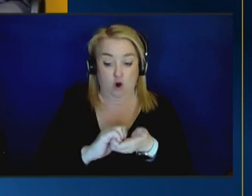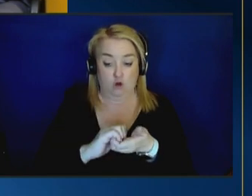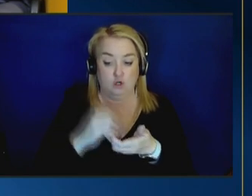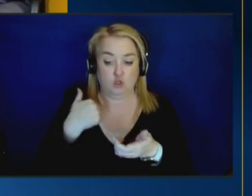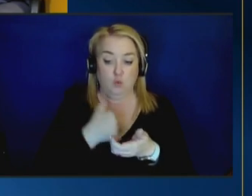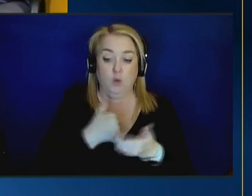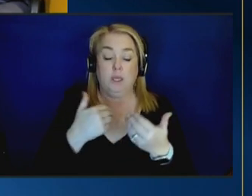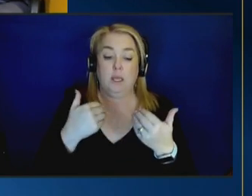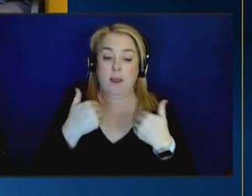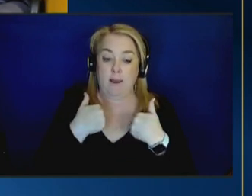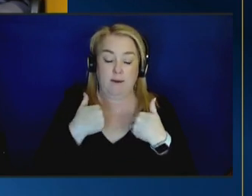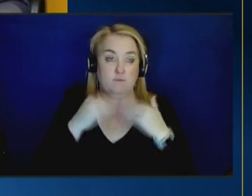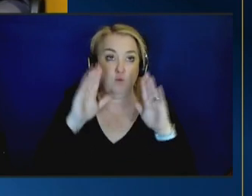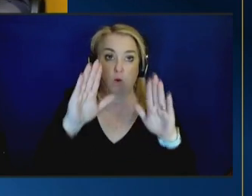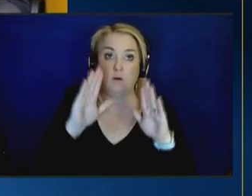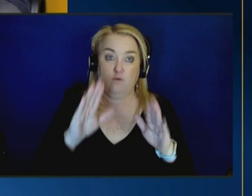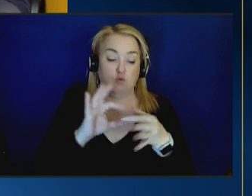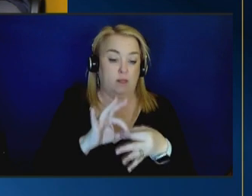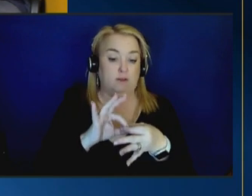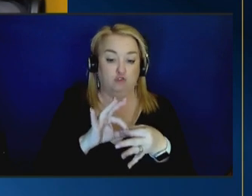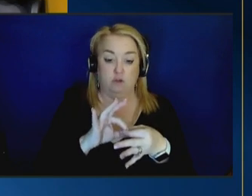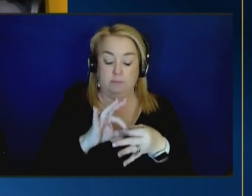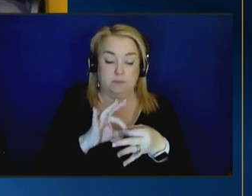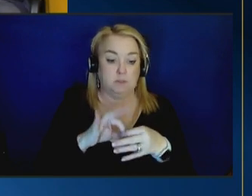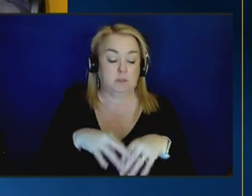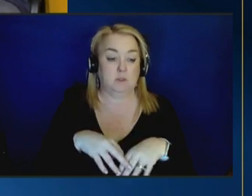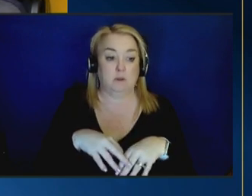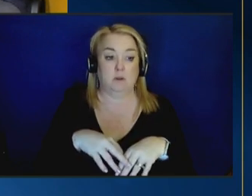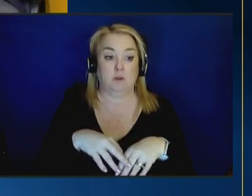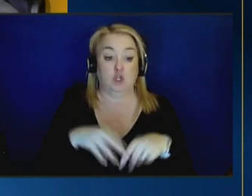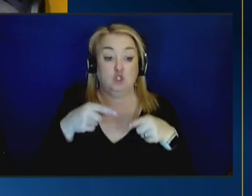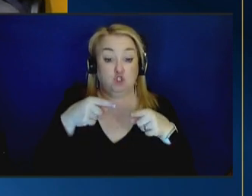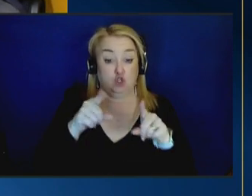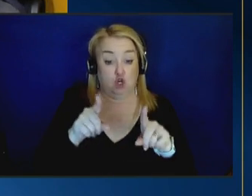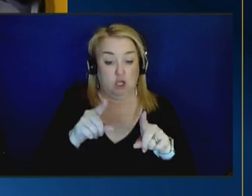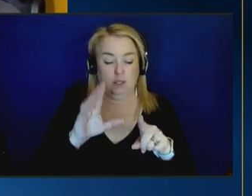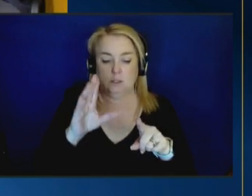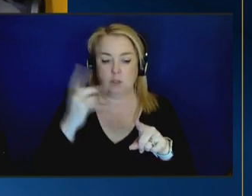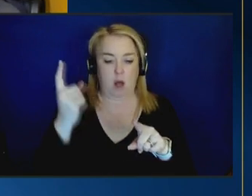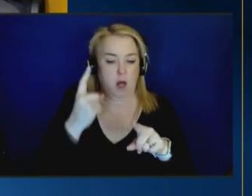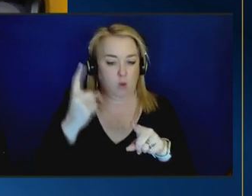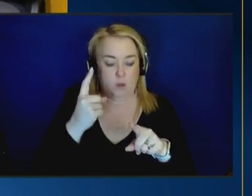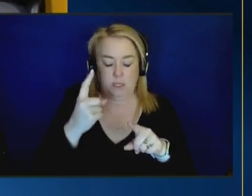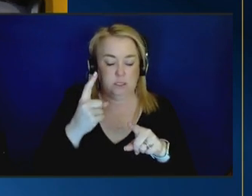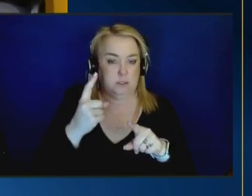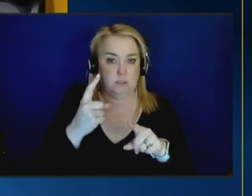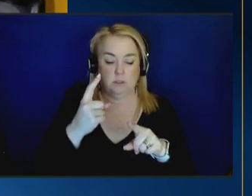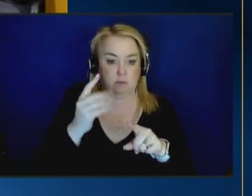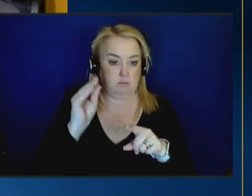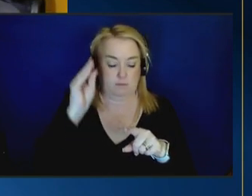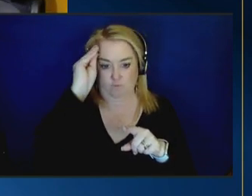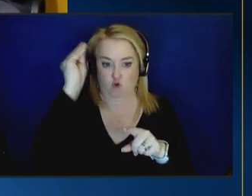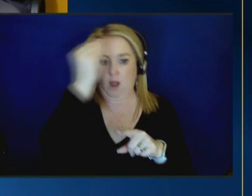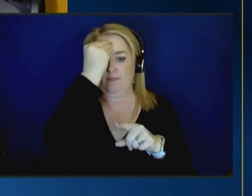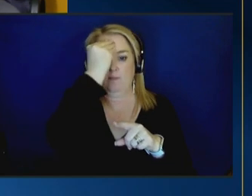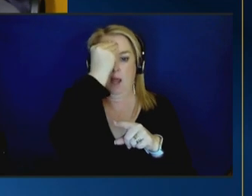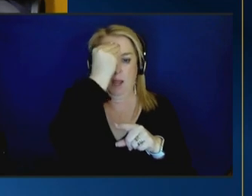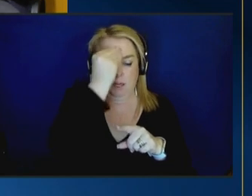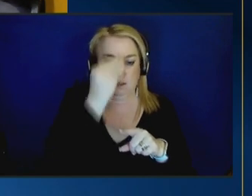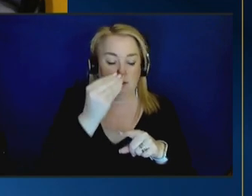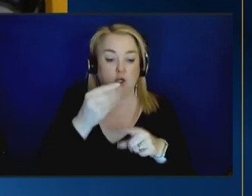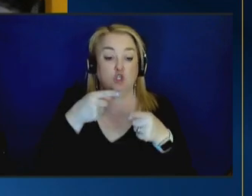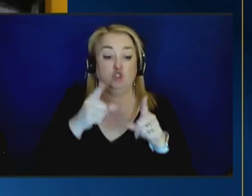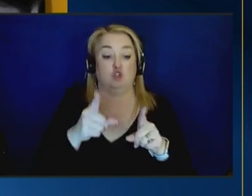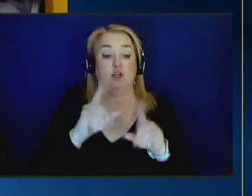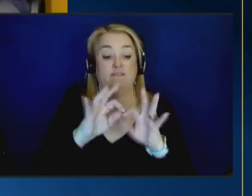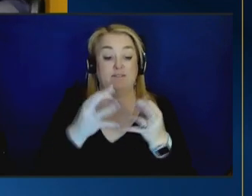those relationships there to do so in fact during the and it's always top of mind for us so during the creation of our family first plan we